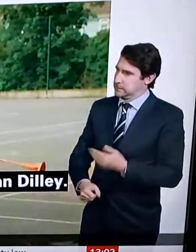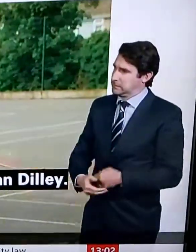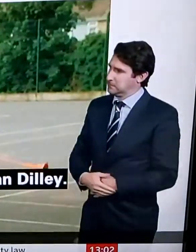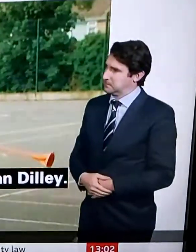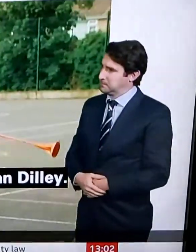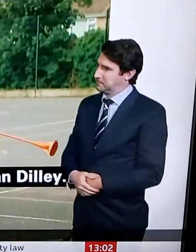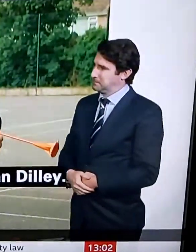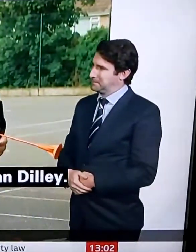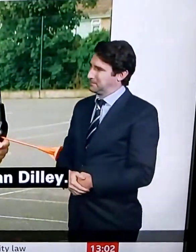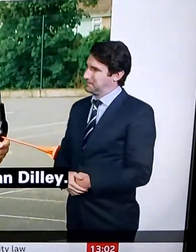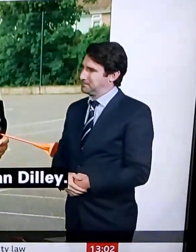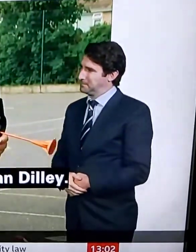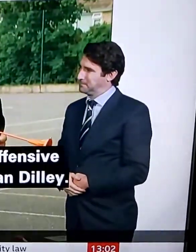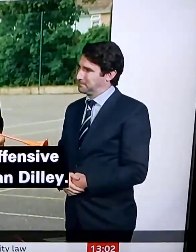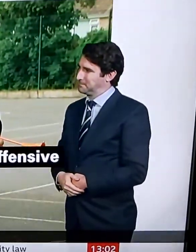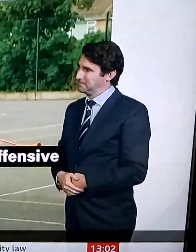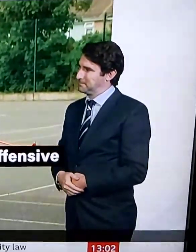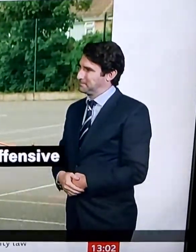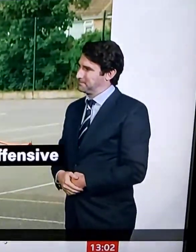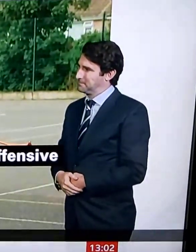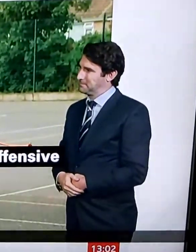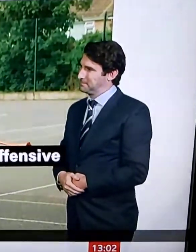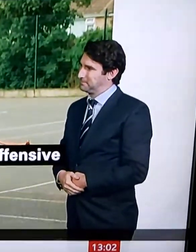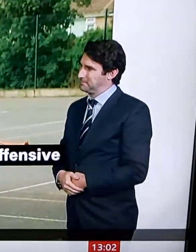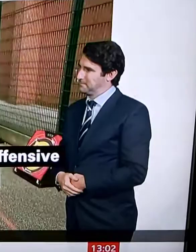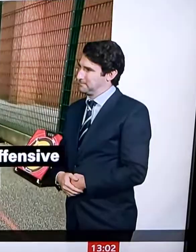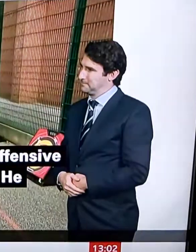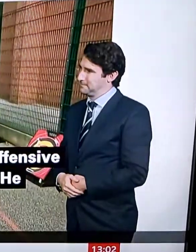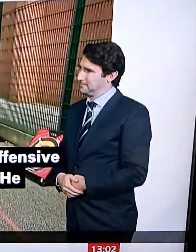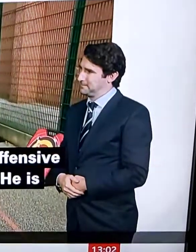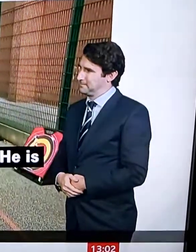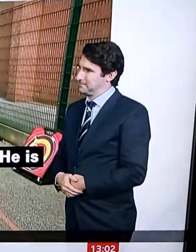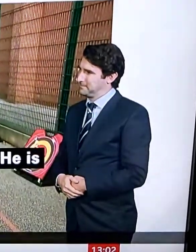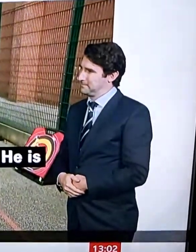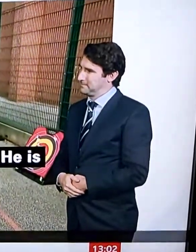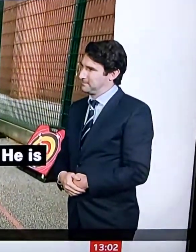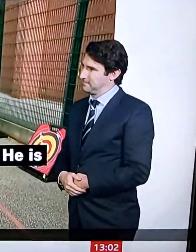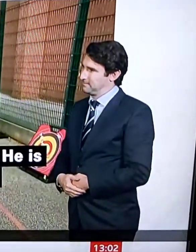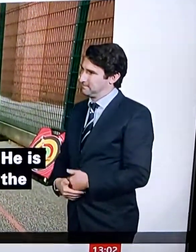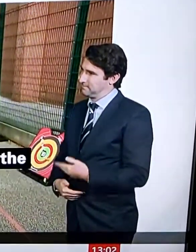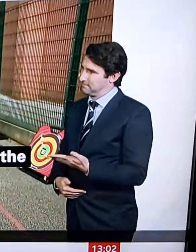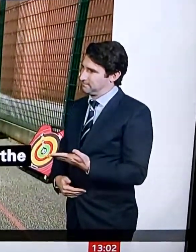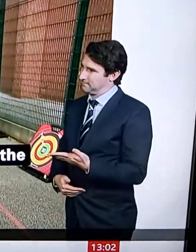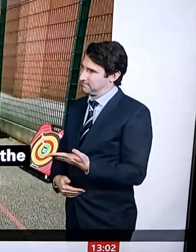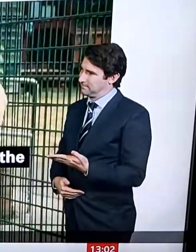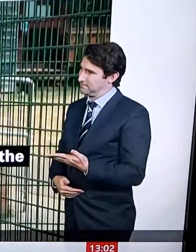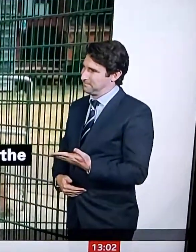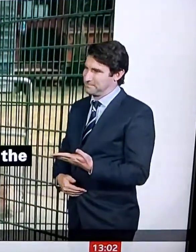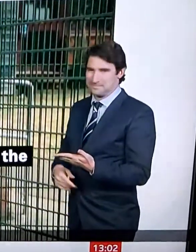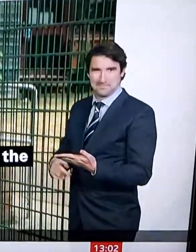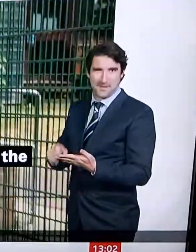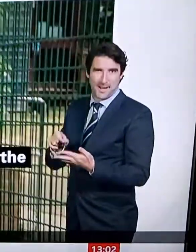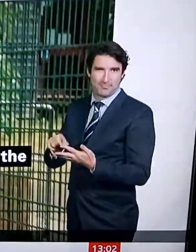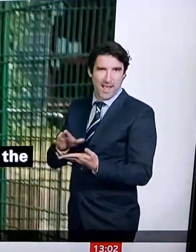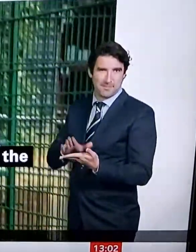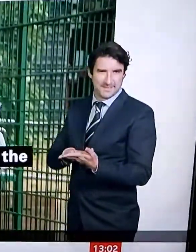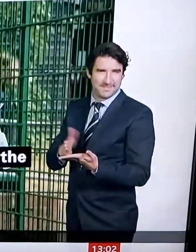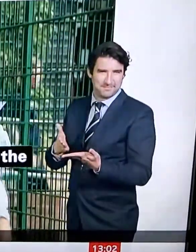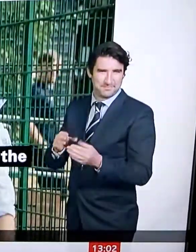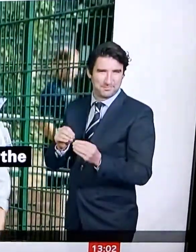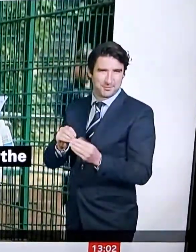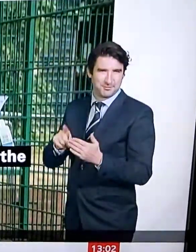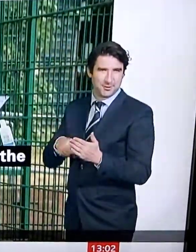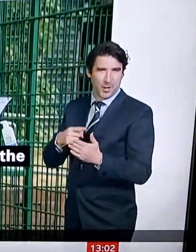And election was always going win this vote by a landslide according to the official results. He's never lost an election since